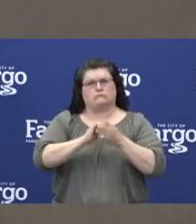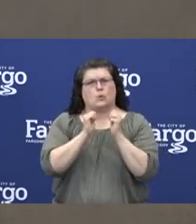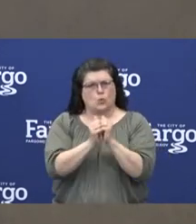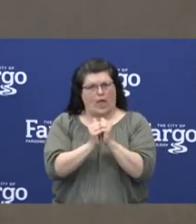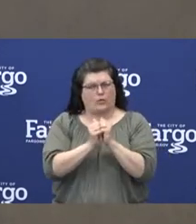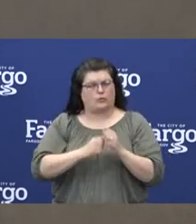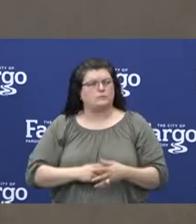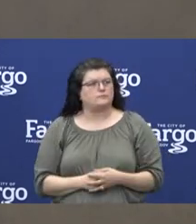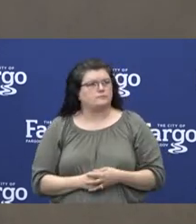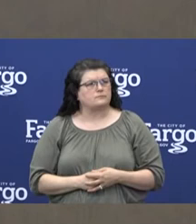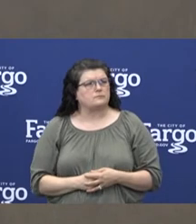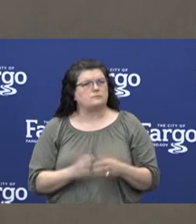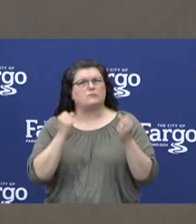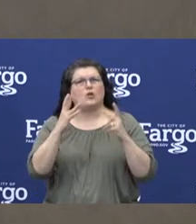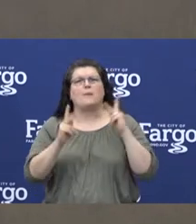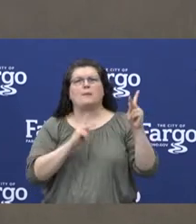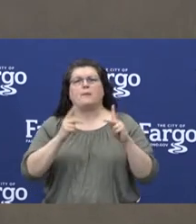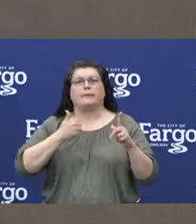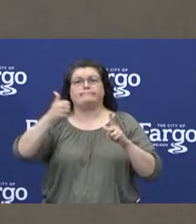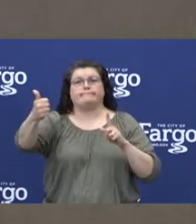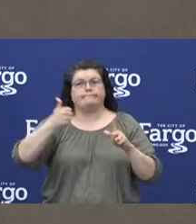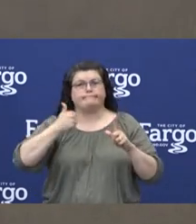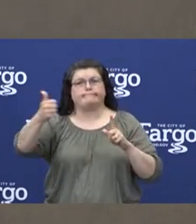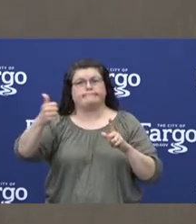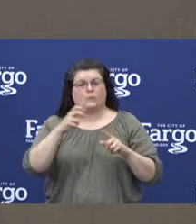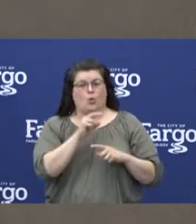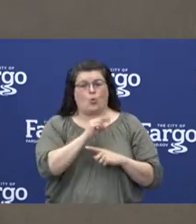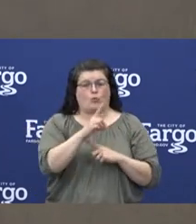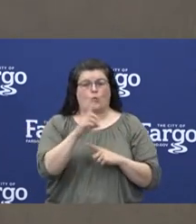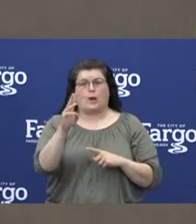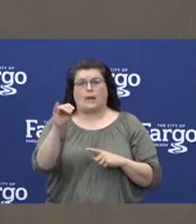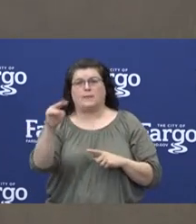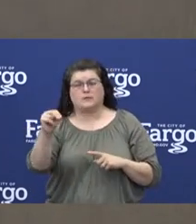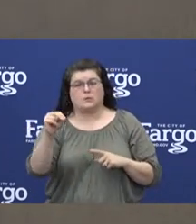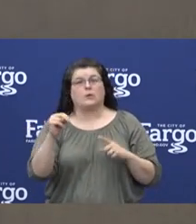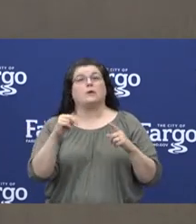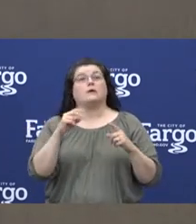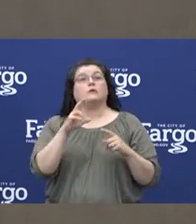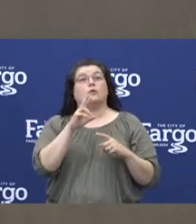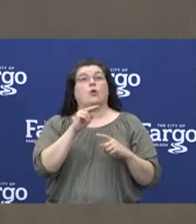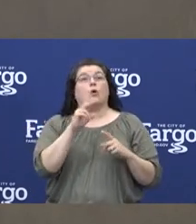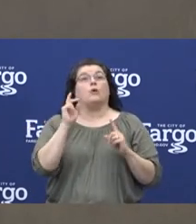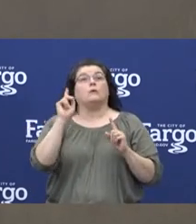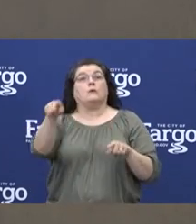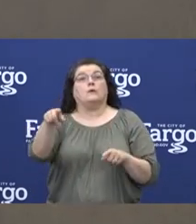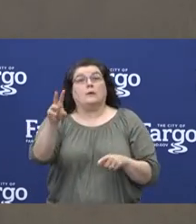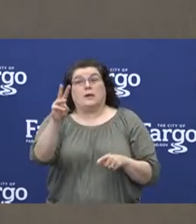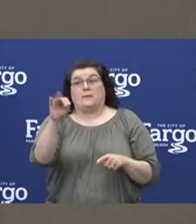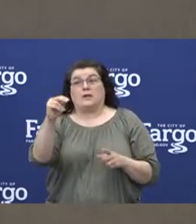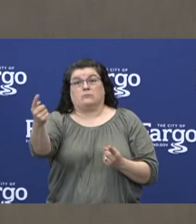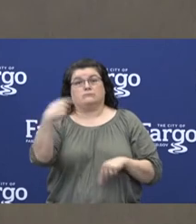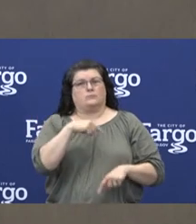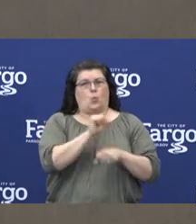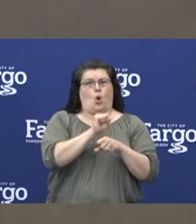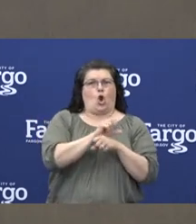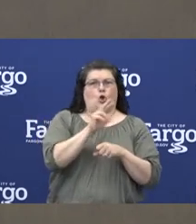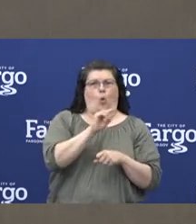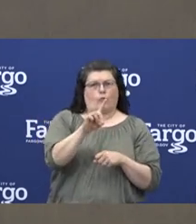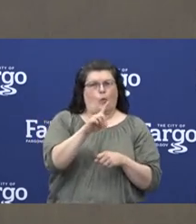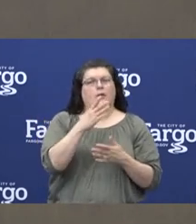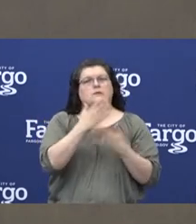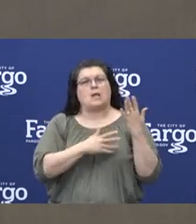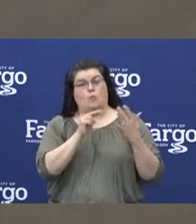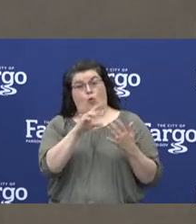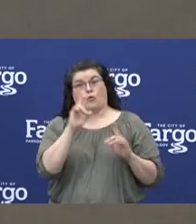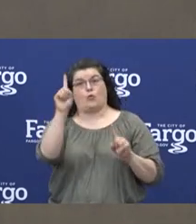because we have so many people traveling back and forth. The North Dakotans are going to the lake. Minnesota's a lot of them come over here to work. So I can't